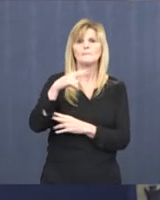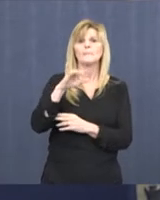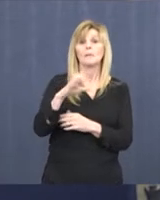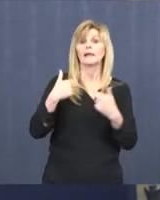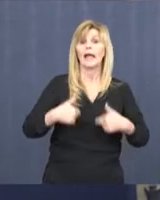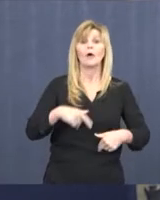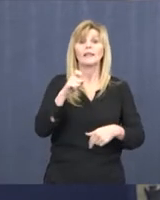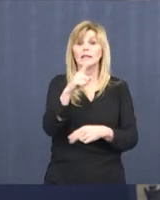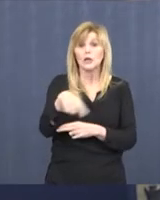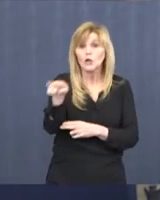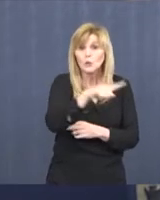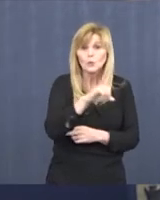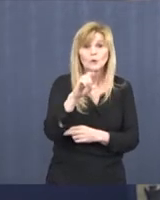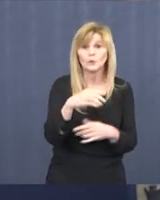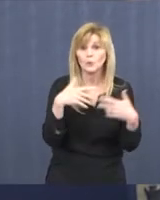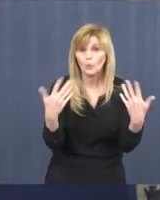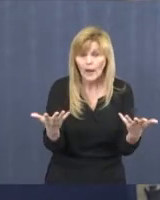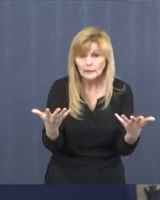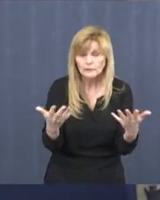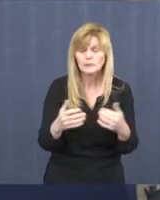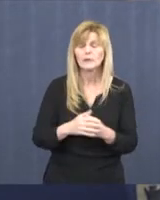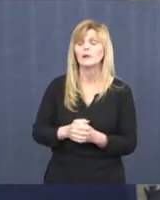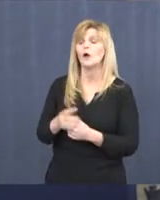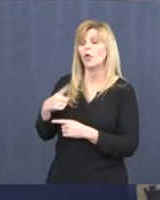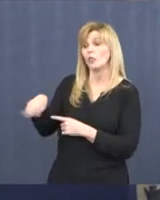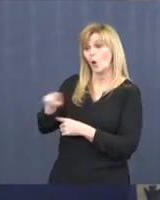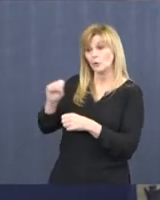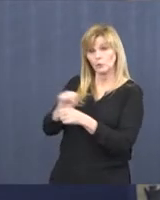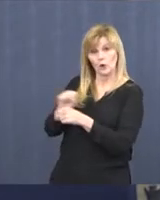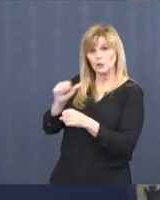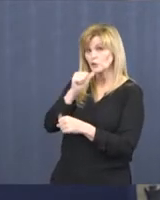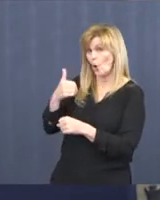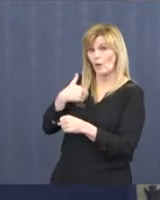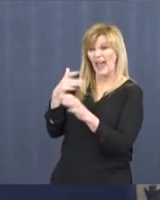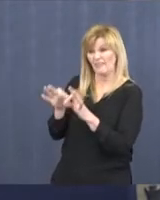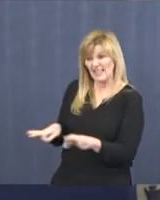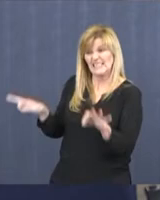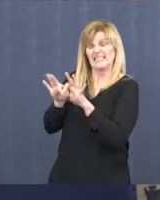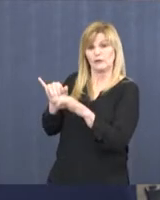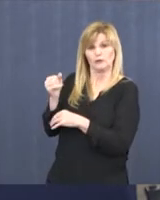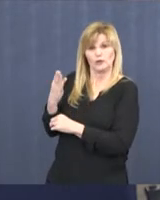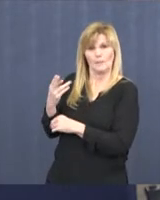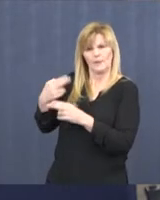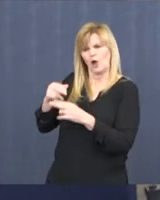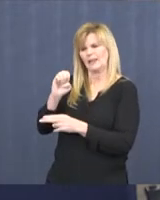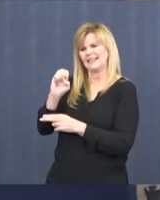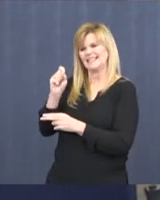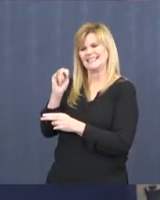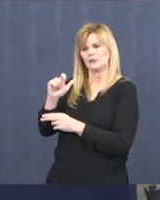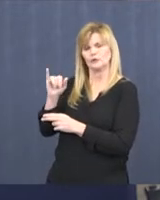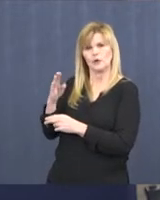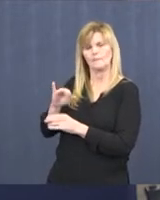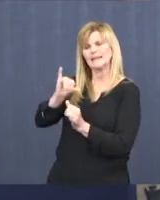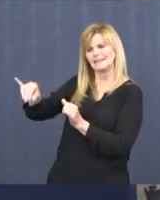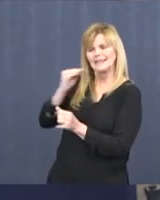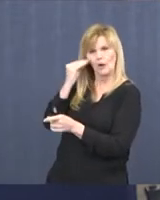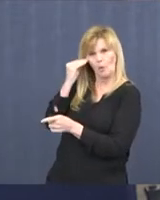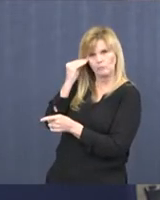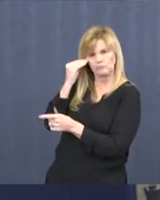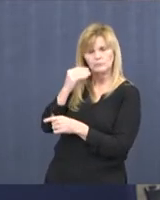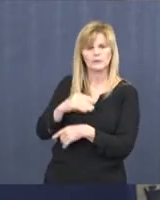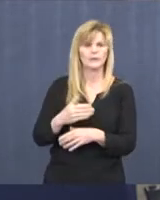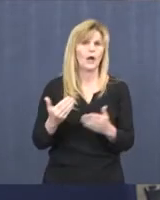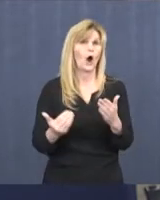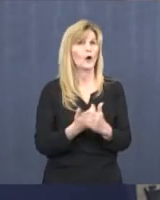do. So non-essential workers, stay home. That's one of the big messages. Social distancing, which is our